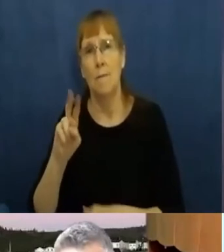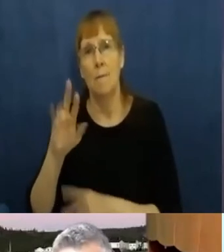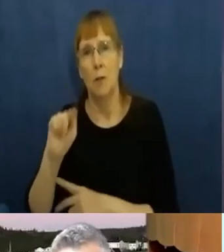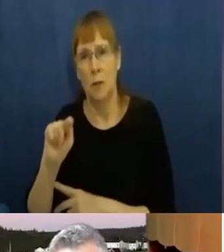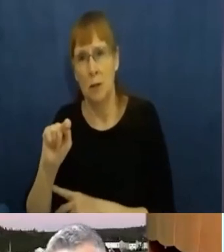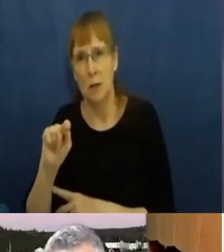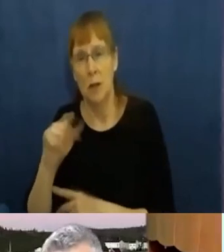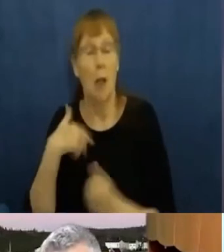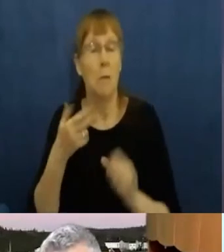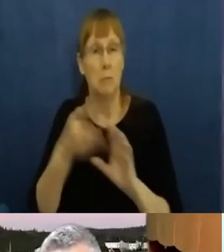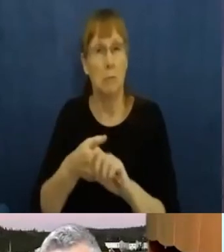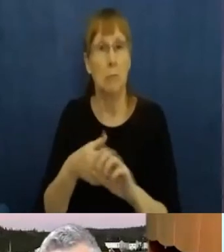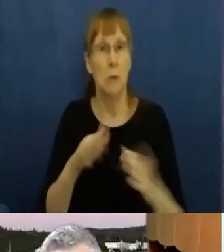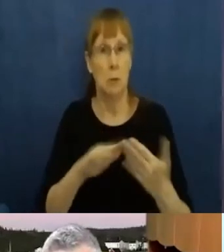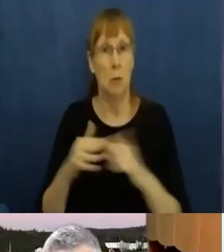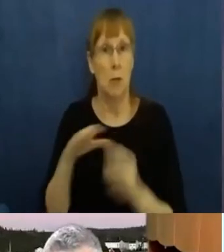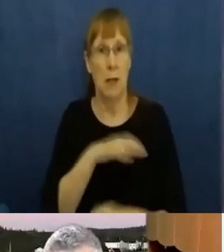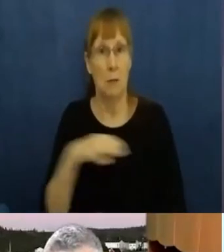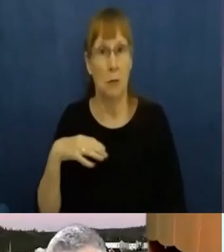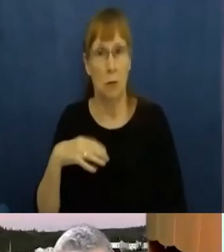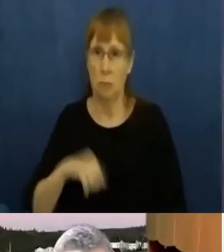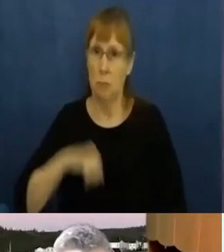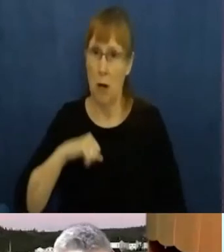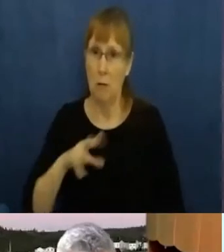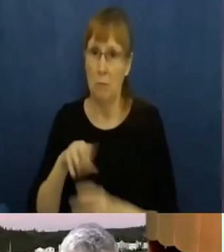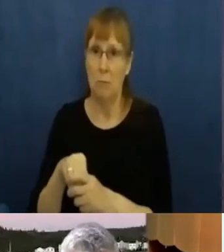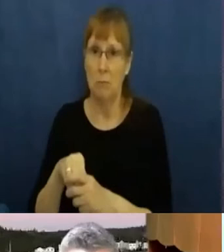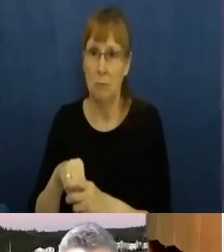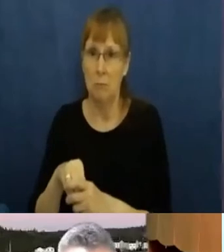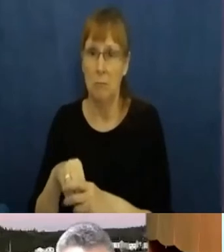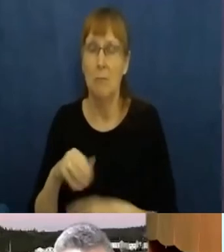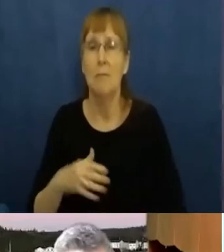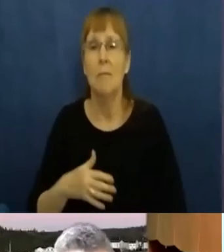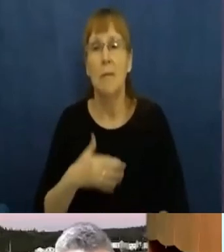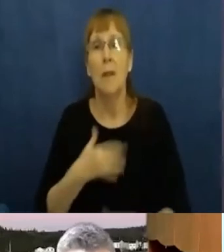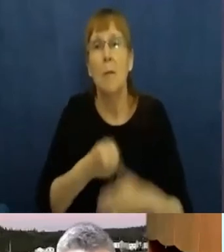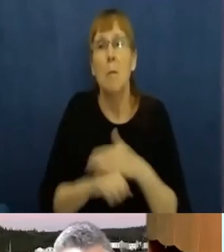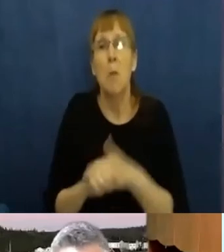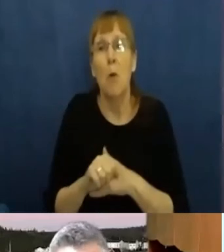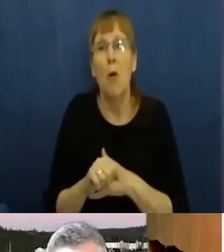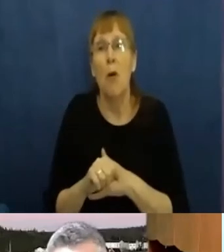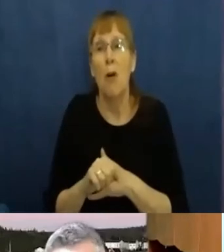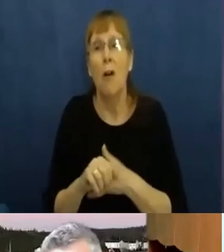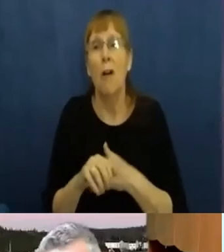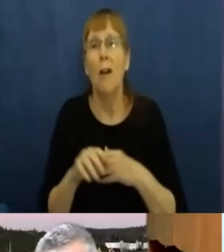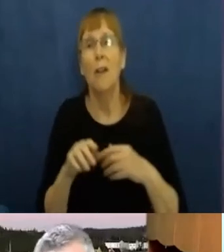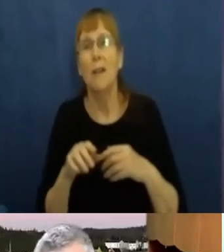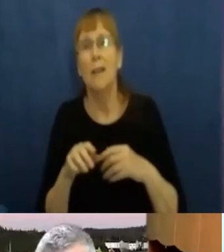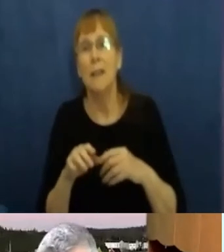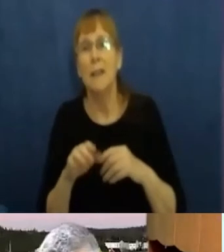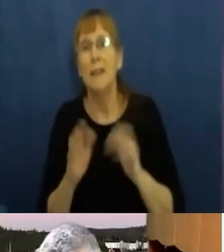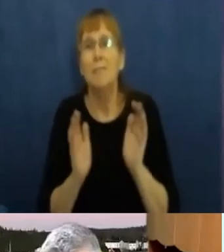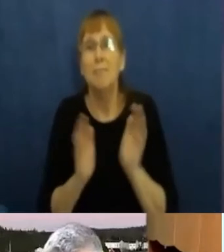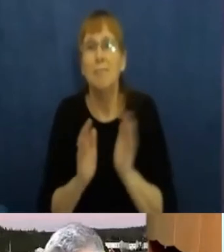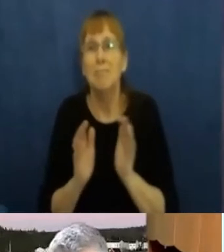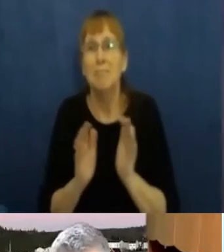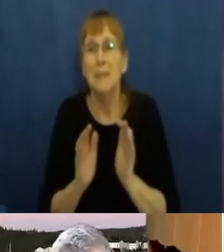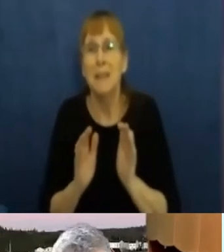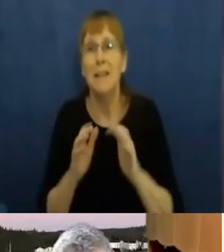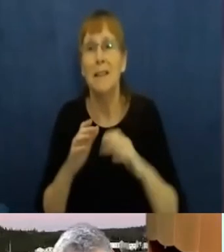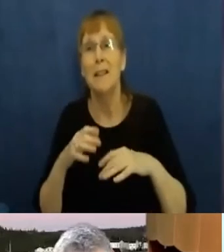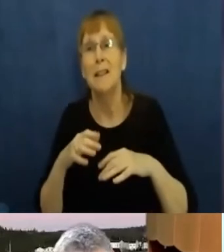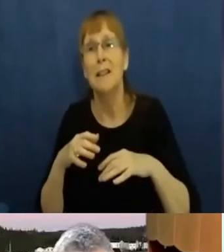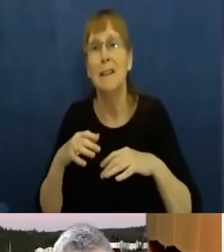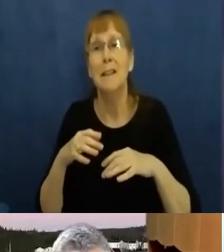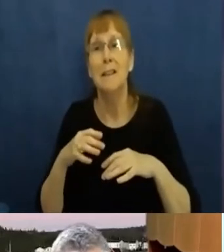council. Uh, and I was born in a small coastal community that I wanted to show everyone, uh, behind me today.